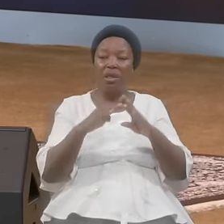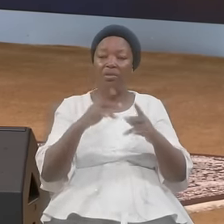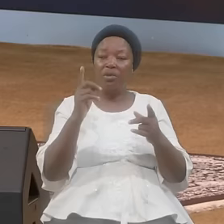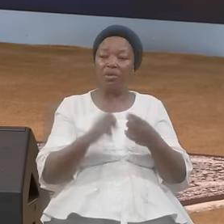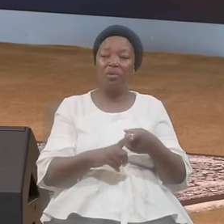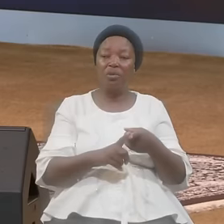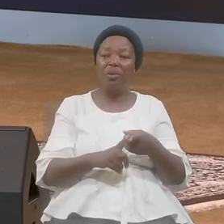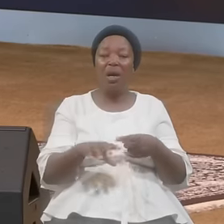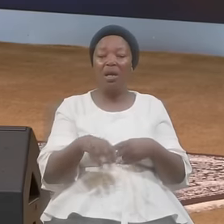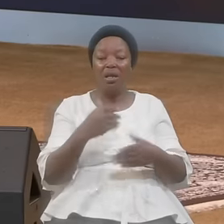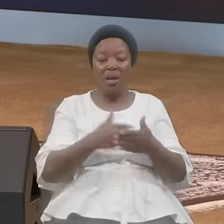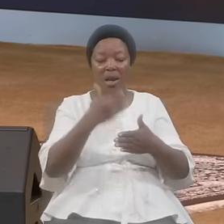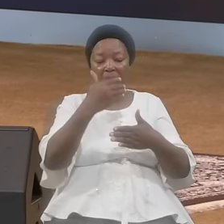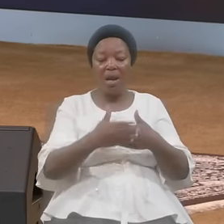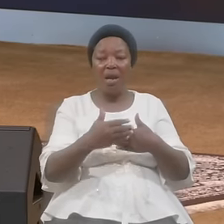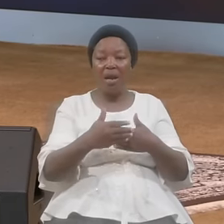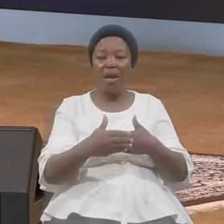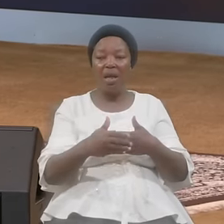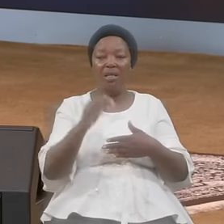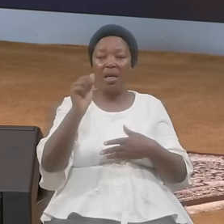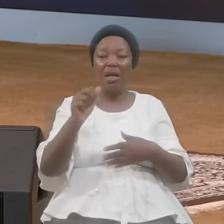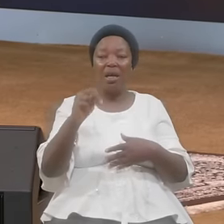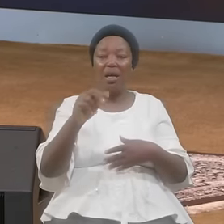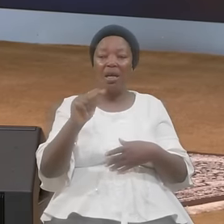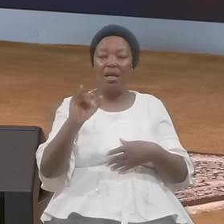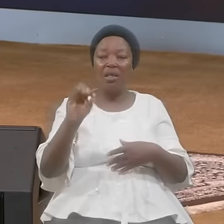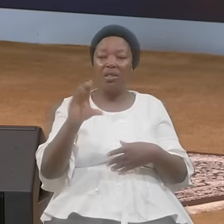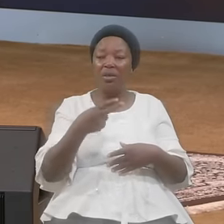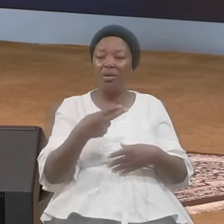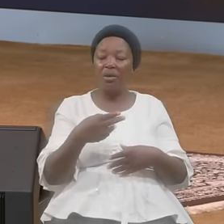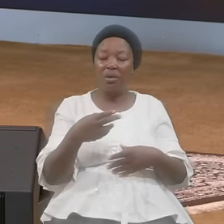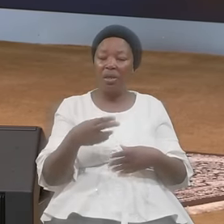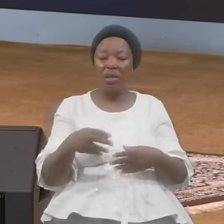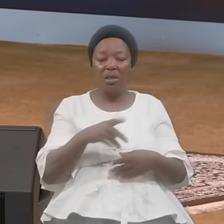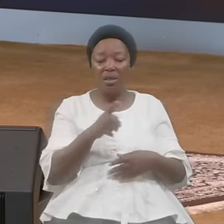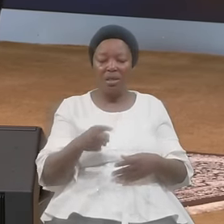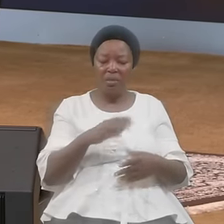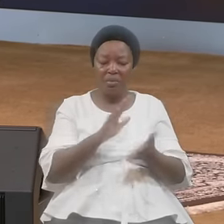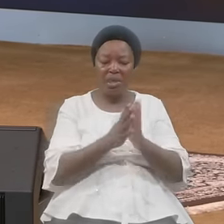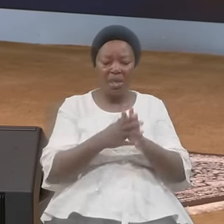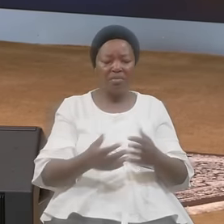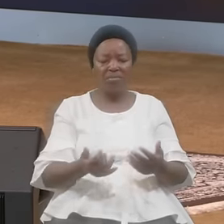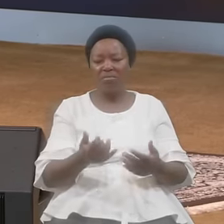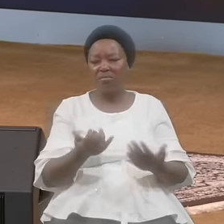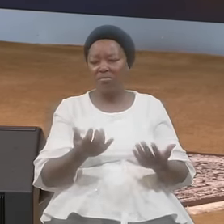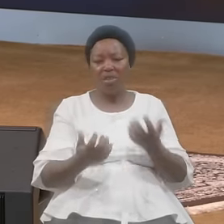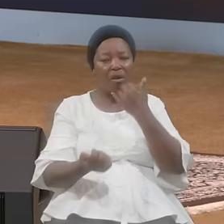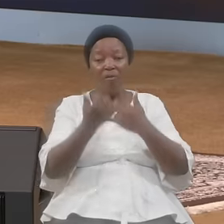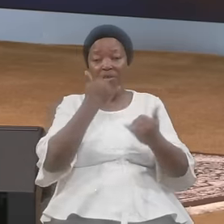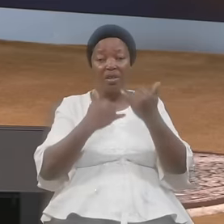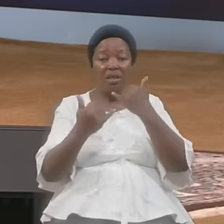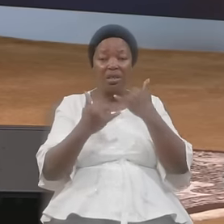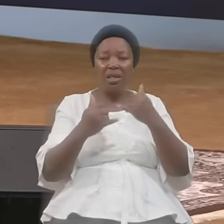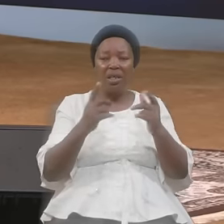The Next Until They Get So Offended And Their